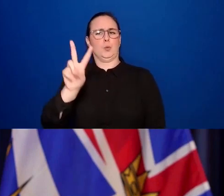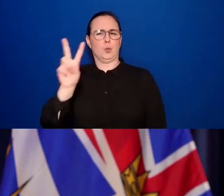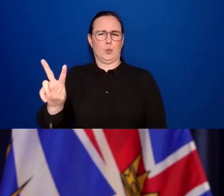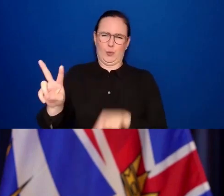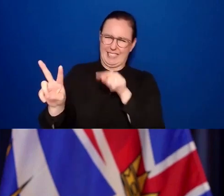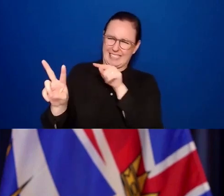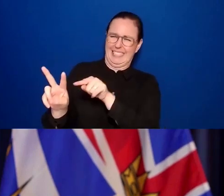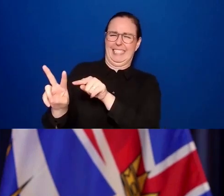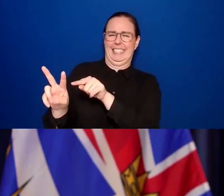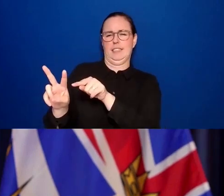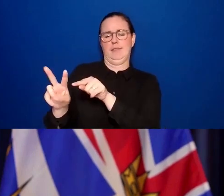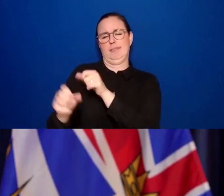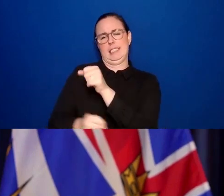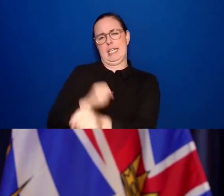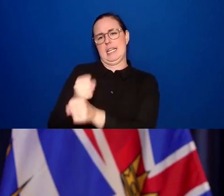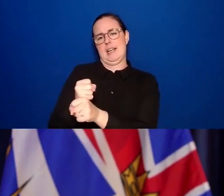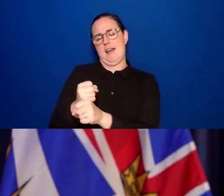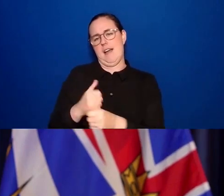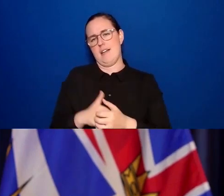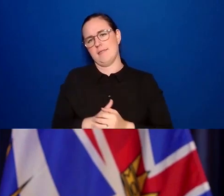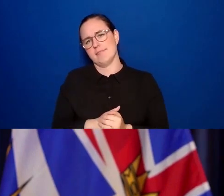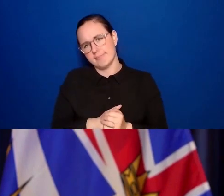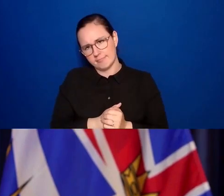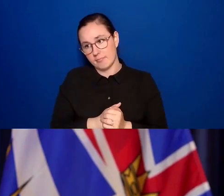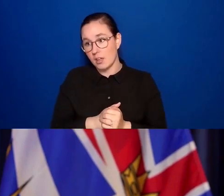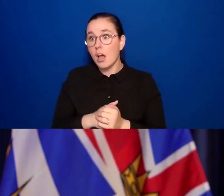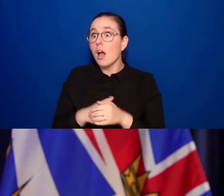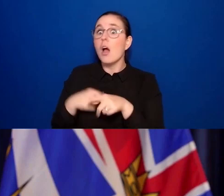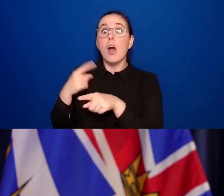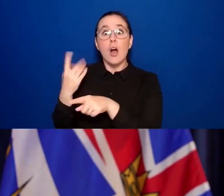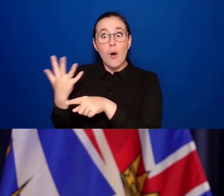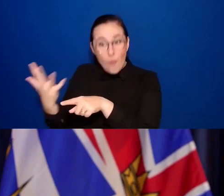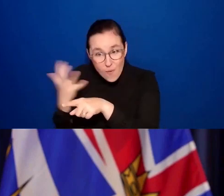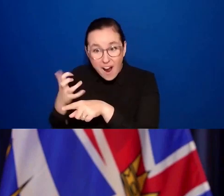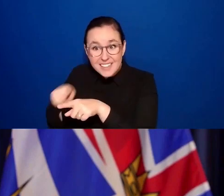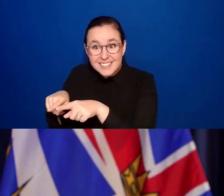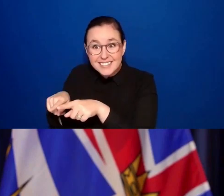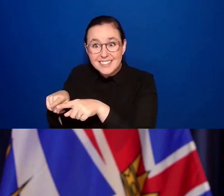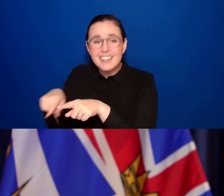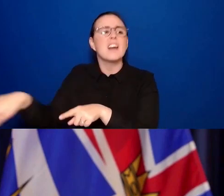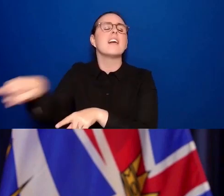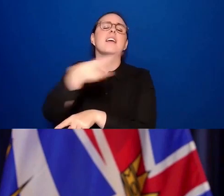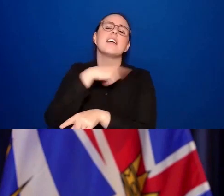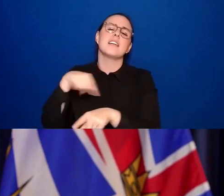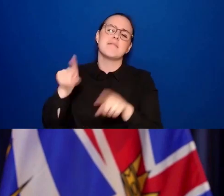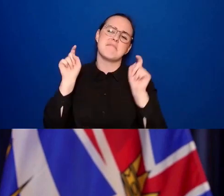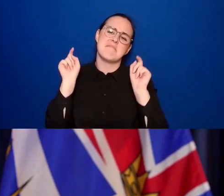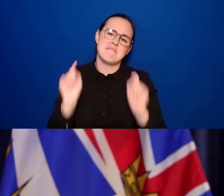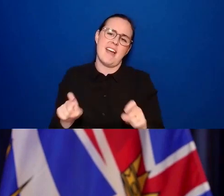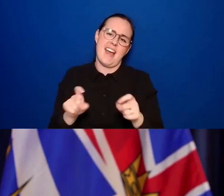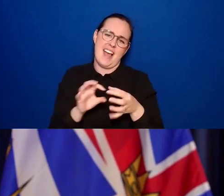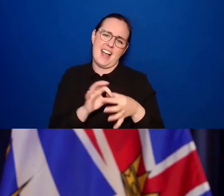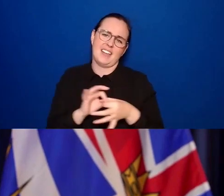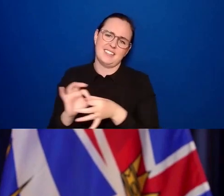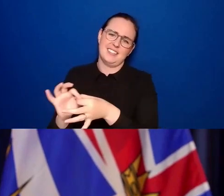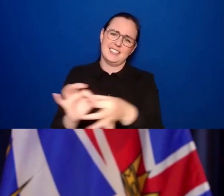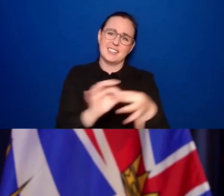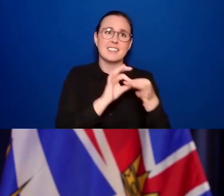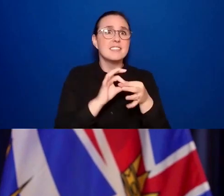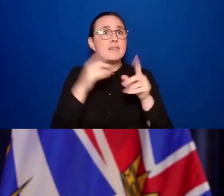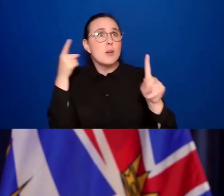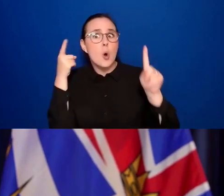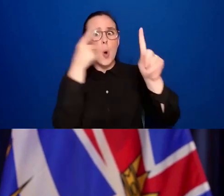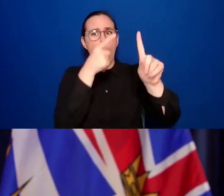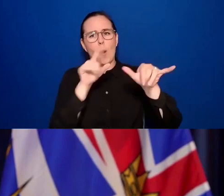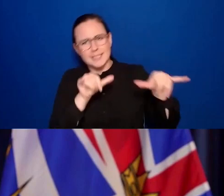for that to happen, we all have to unite once again with a common purpose, to see the BC vaccine card as a way to get to